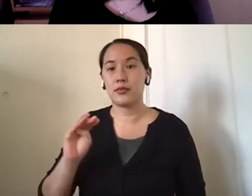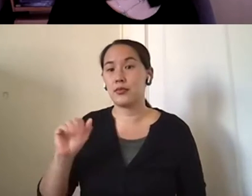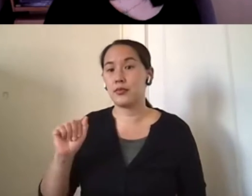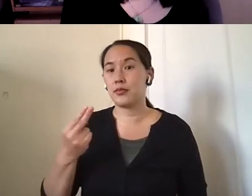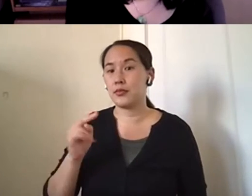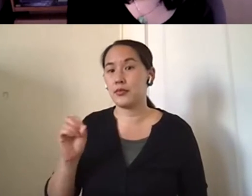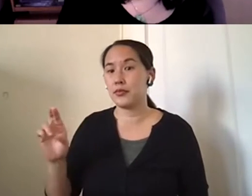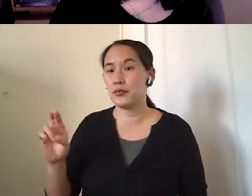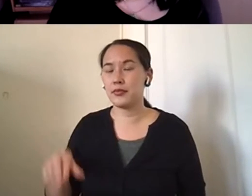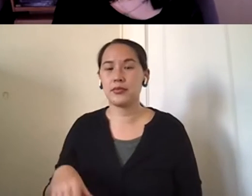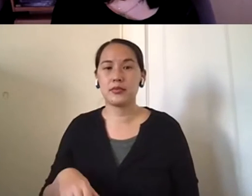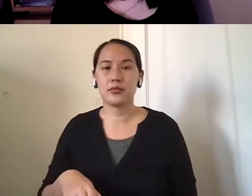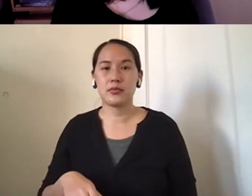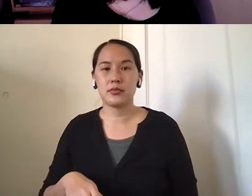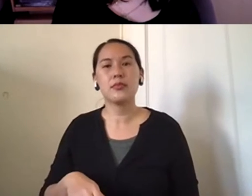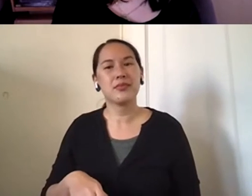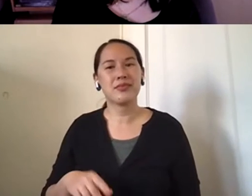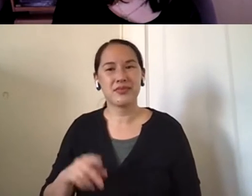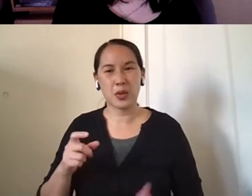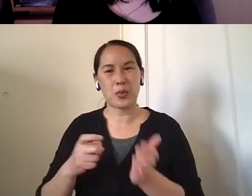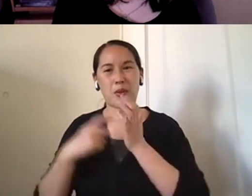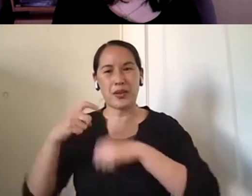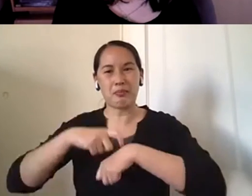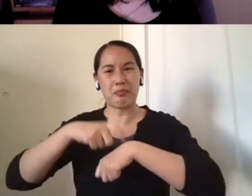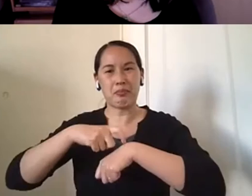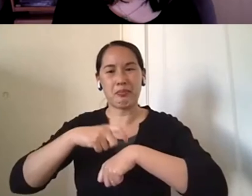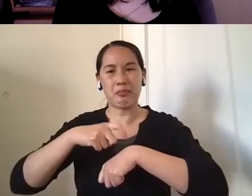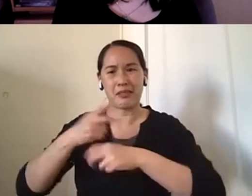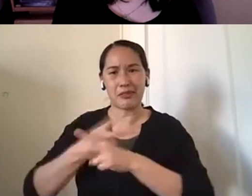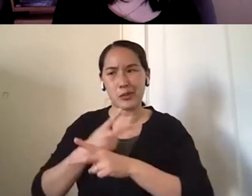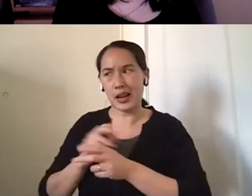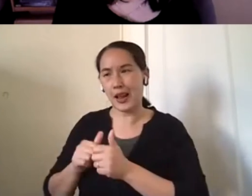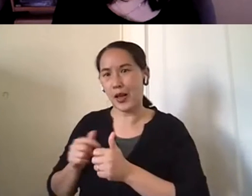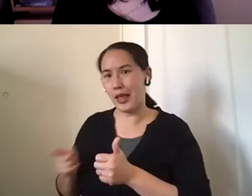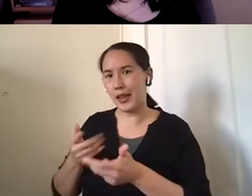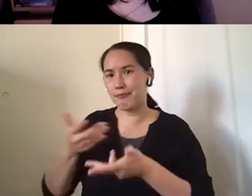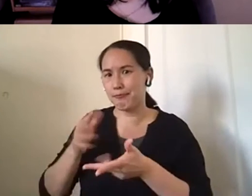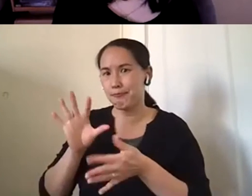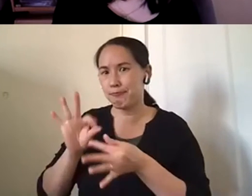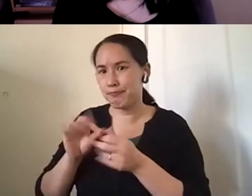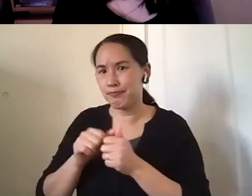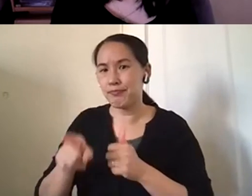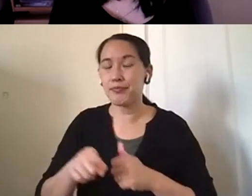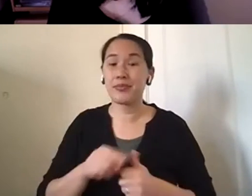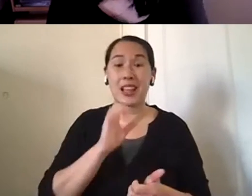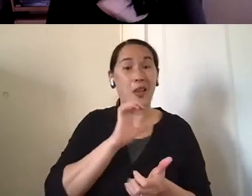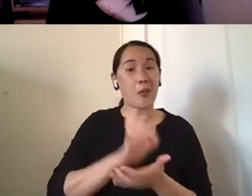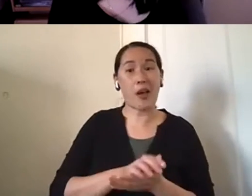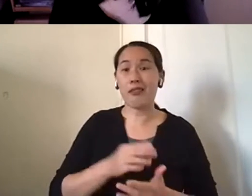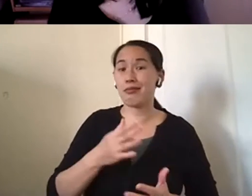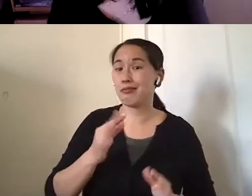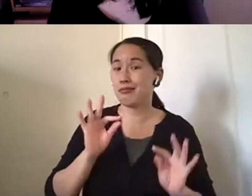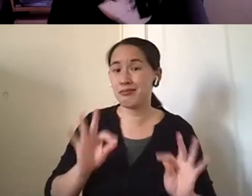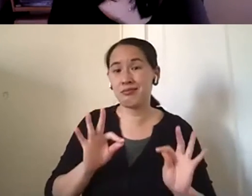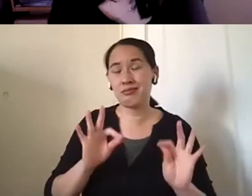um, I think it took a while to figure out, um, how they would be able to connect with him and the wife was really good about encouraging